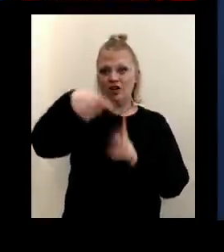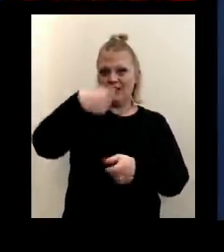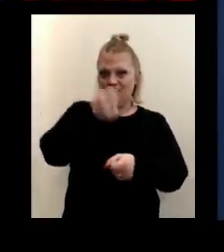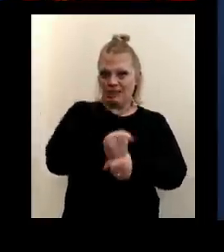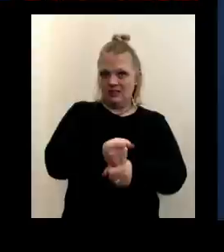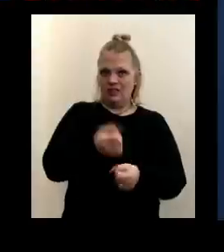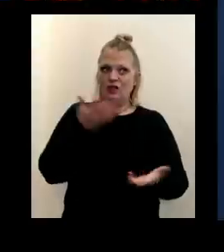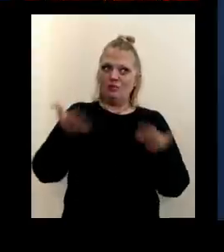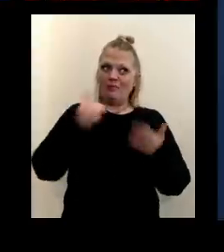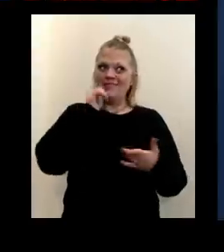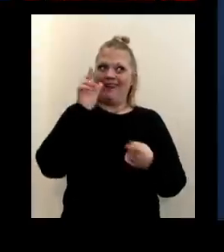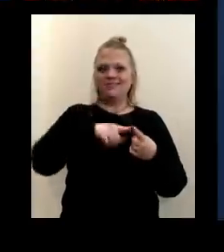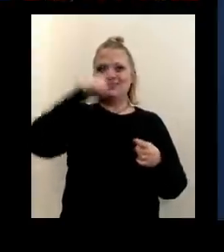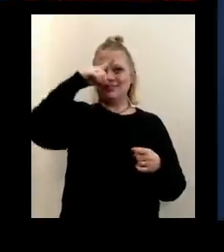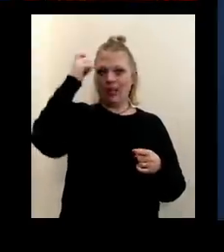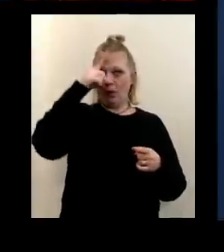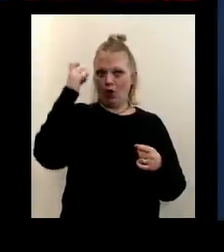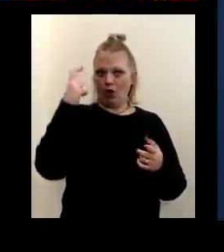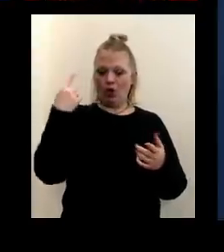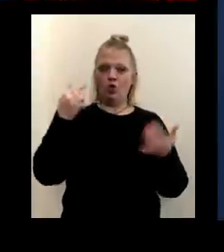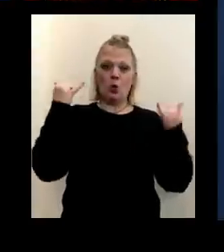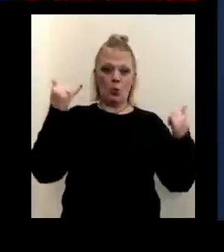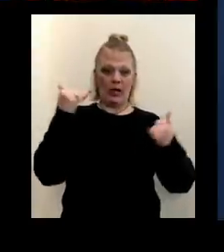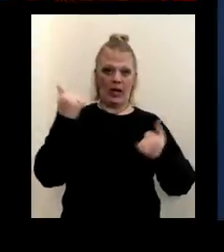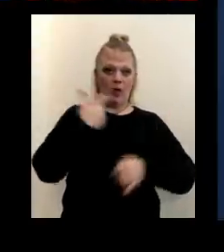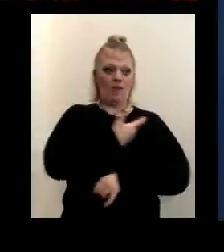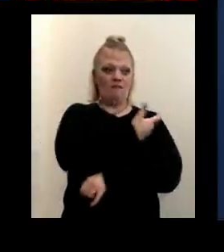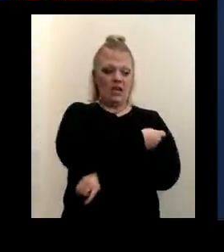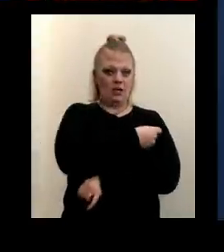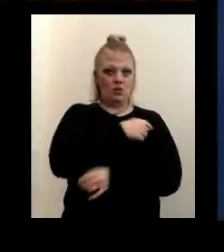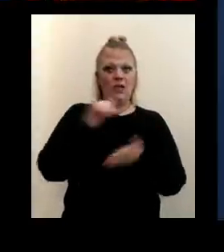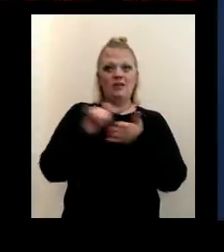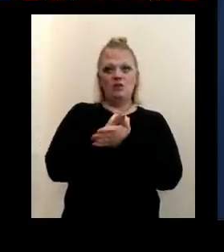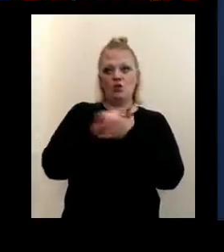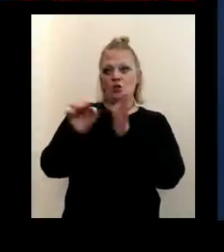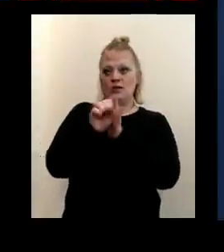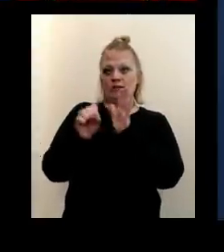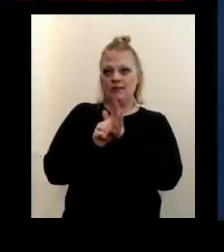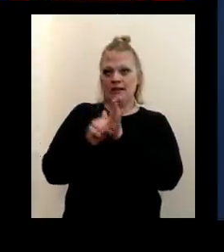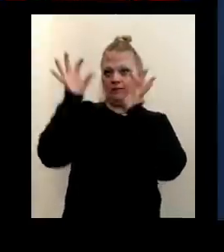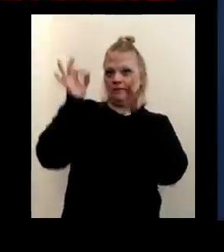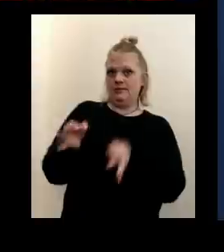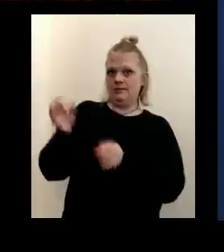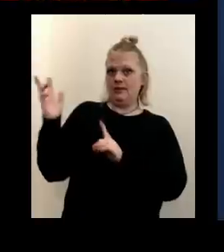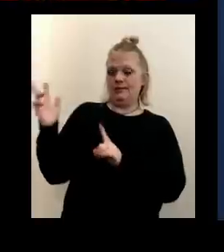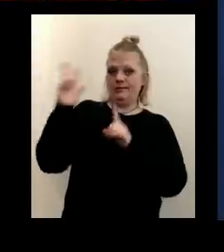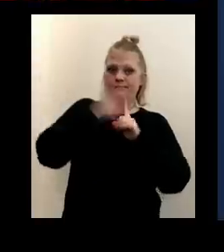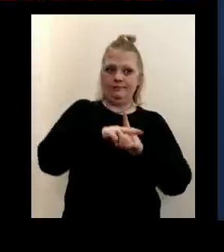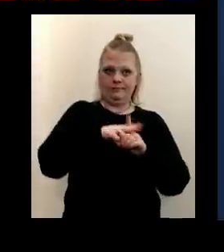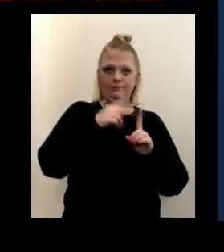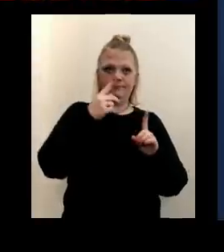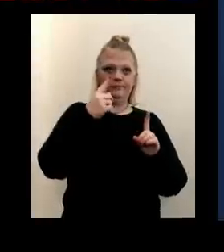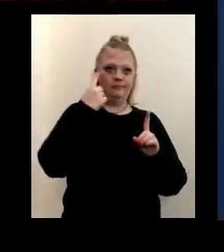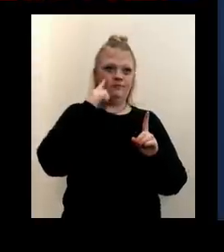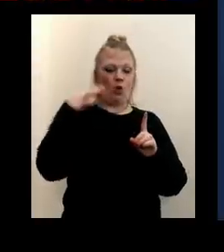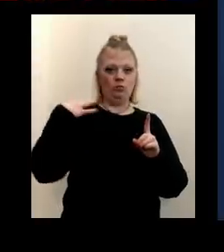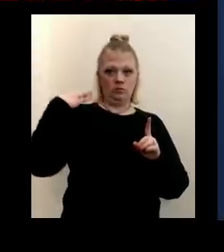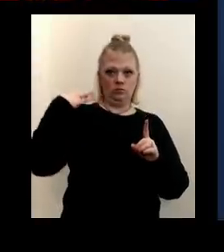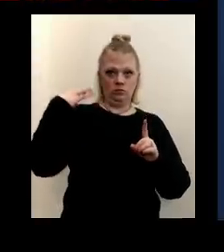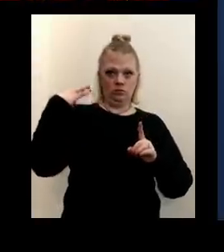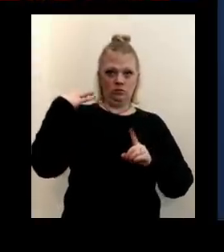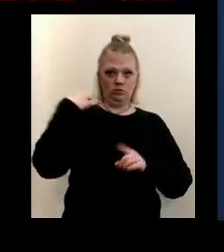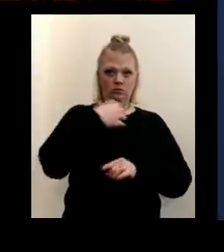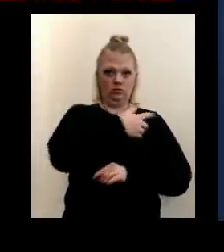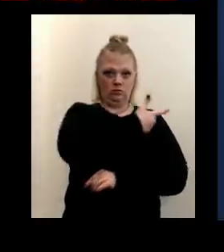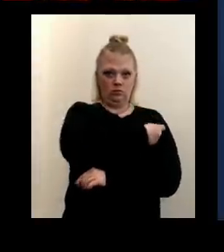not till the summer. So right now, we're vaccinating who New York State has designated to be eligible for vaccine. So that's in the phase